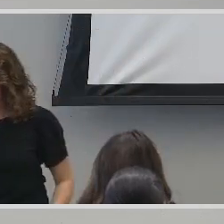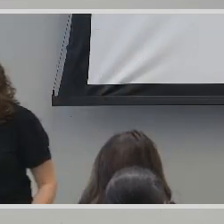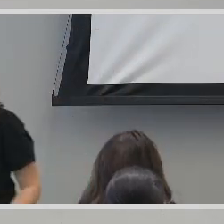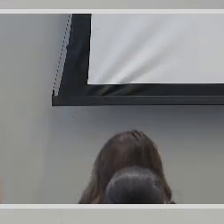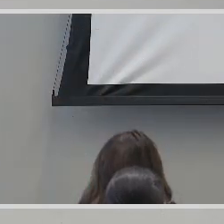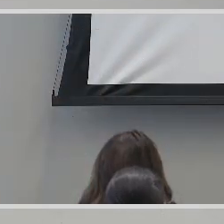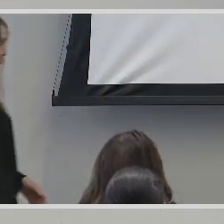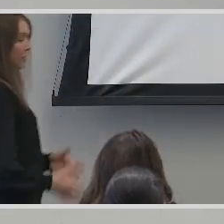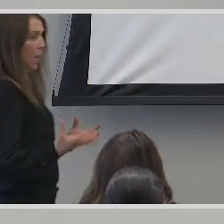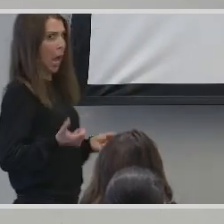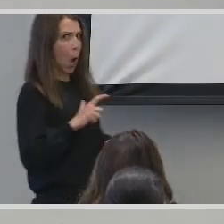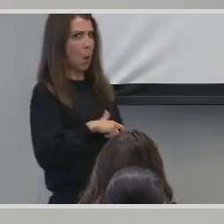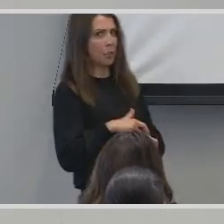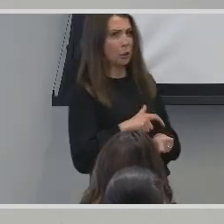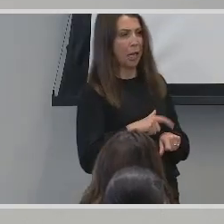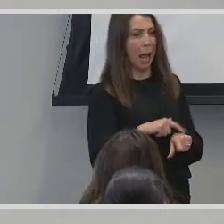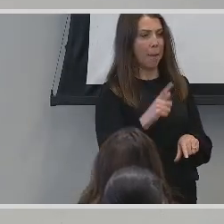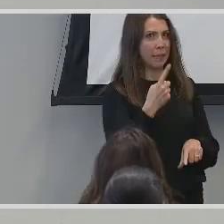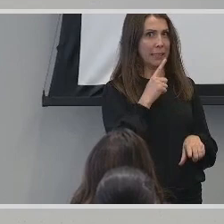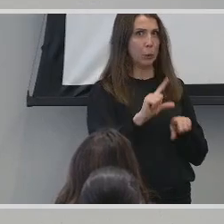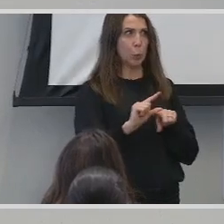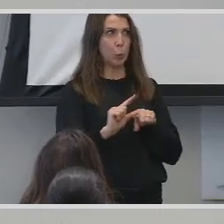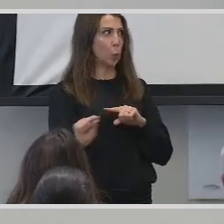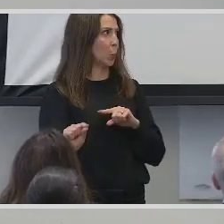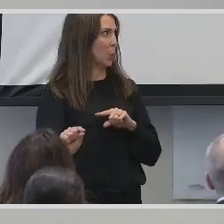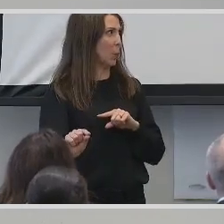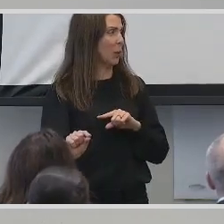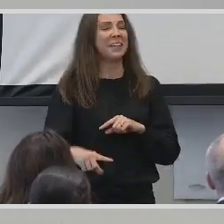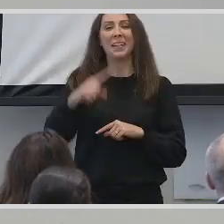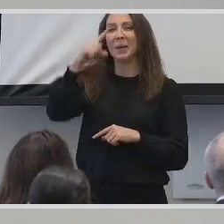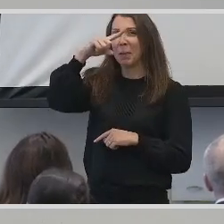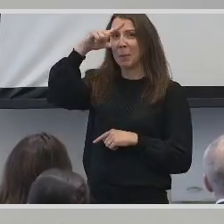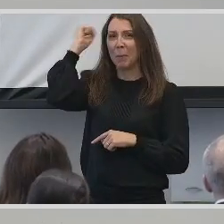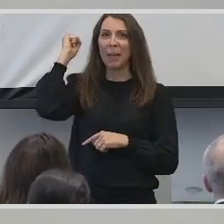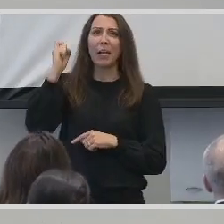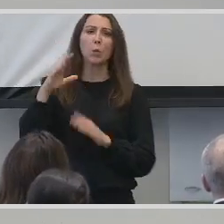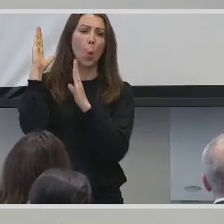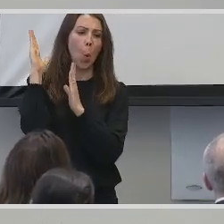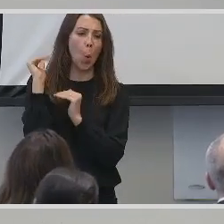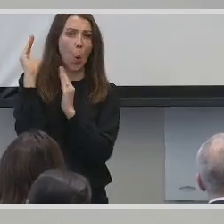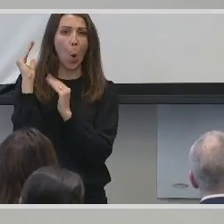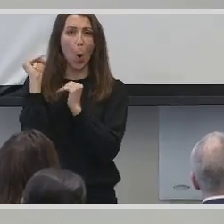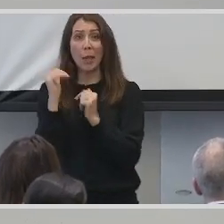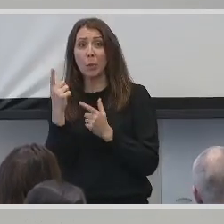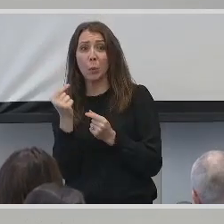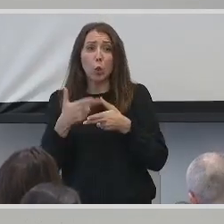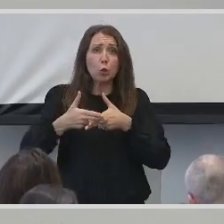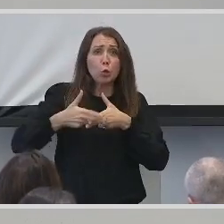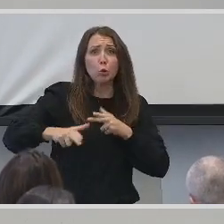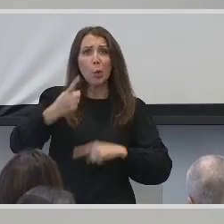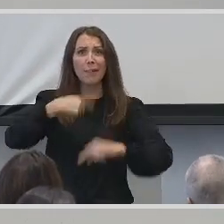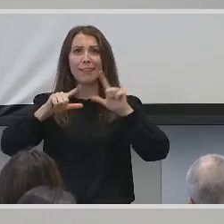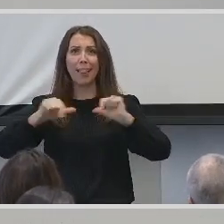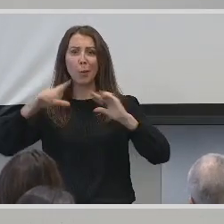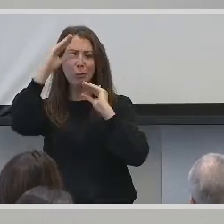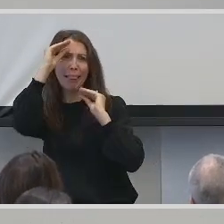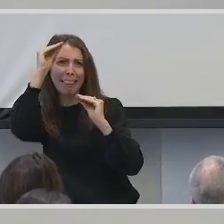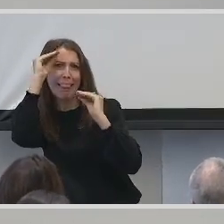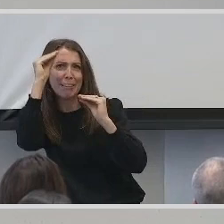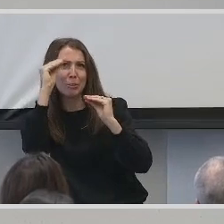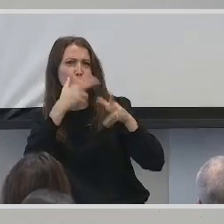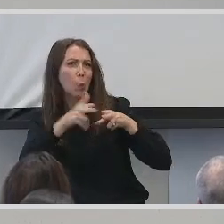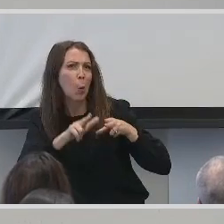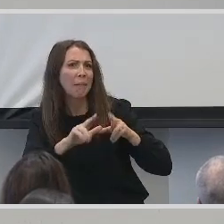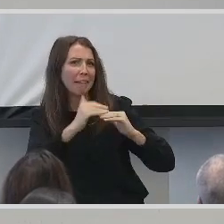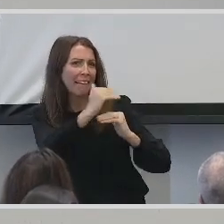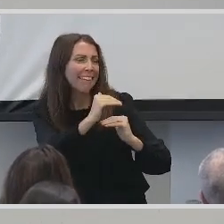How much time do we have? Because I was hoping to do a short sign language lesson. That's kind of why